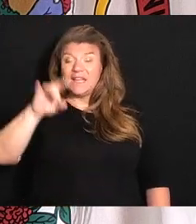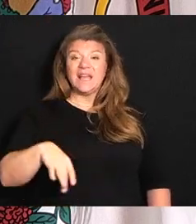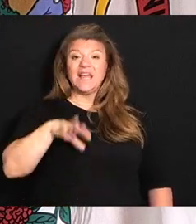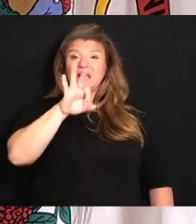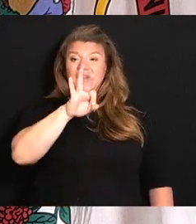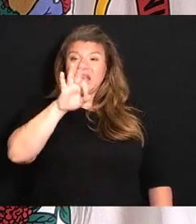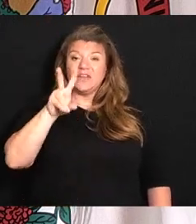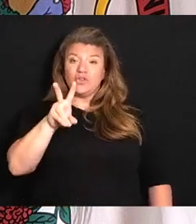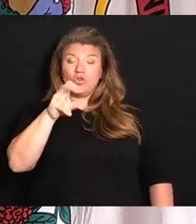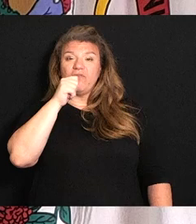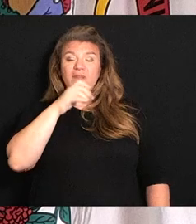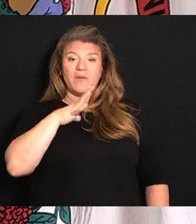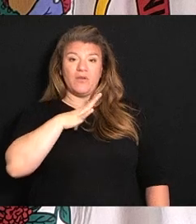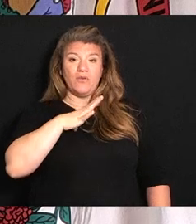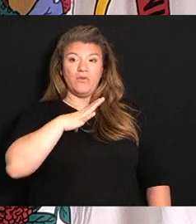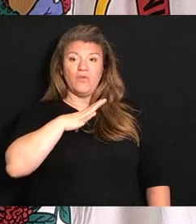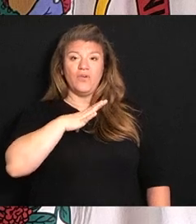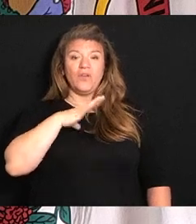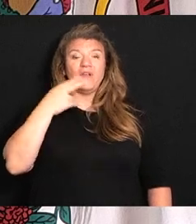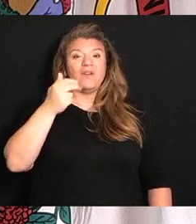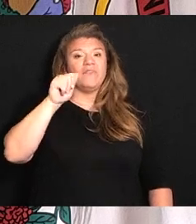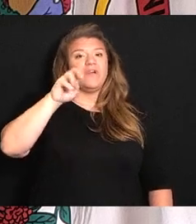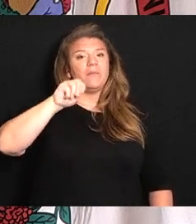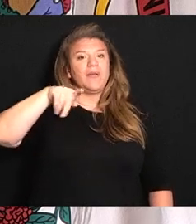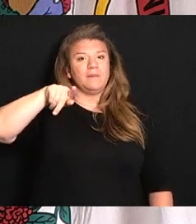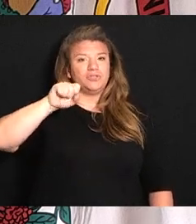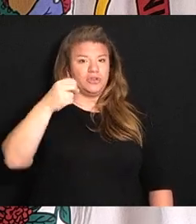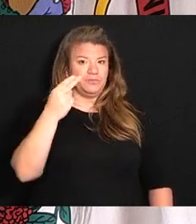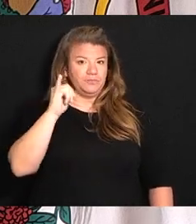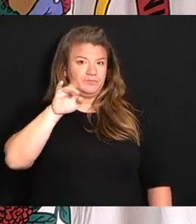is a 92-year-old female from Hampshire County.